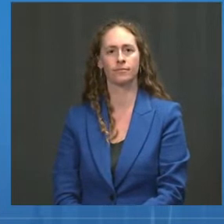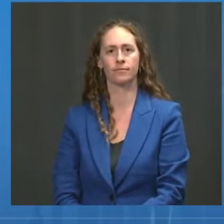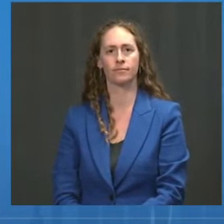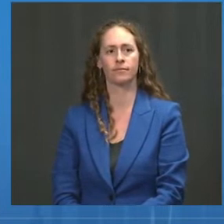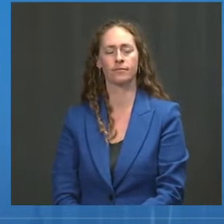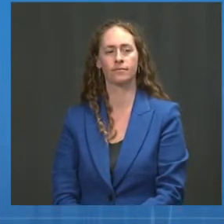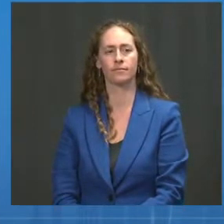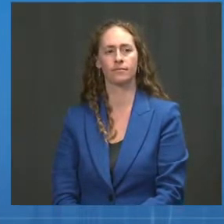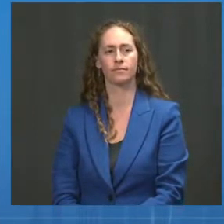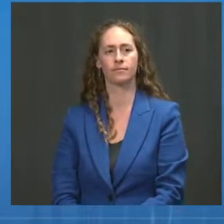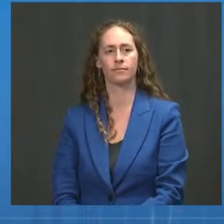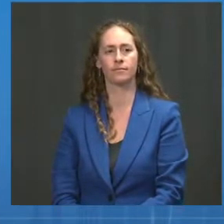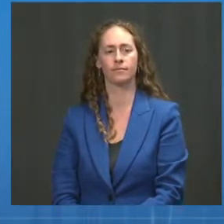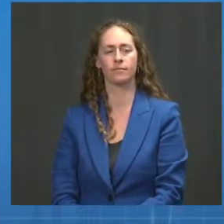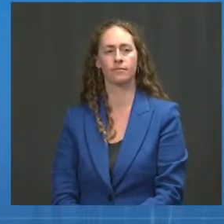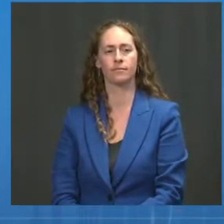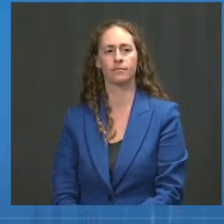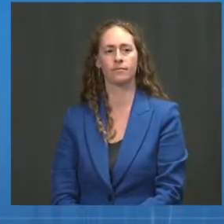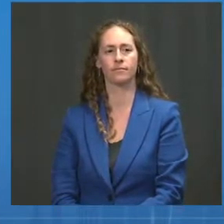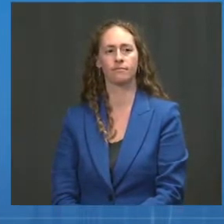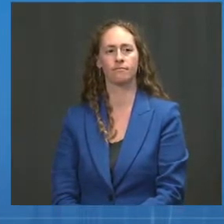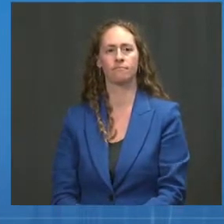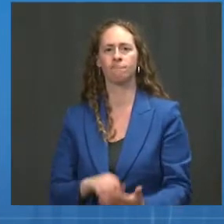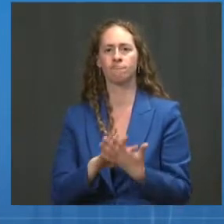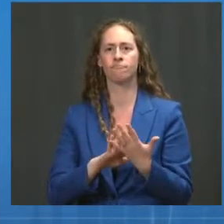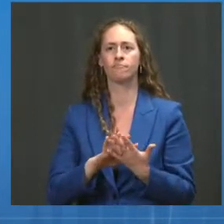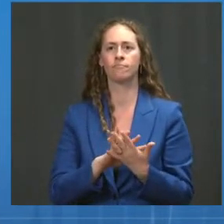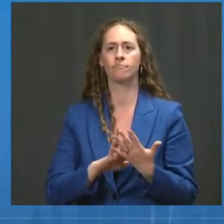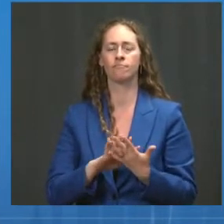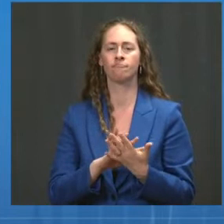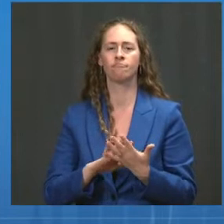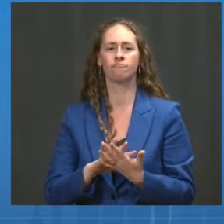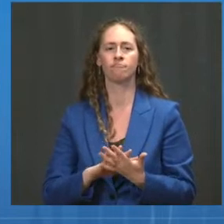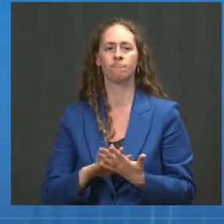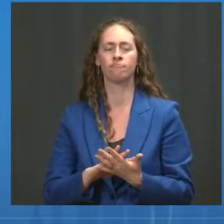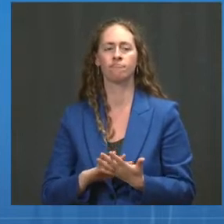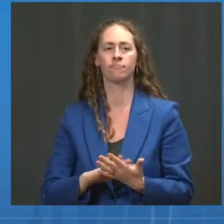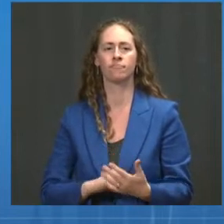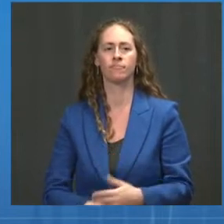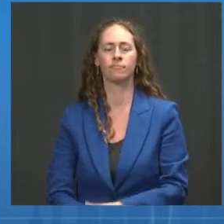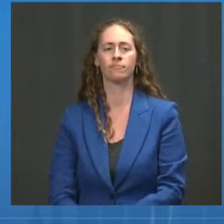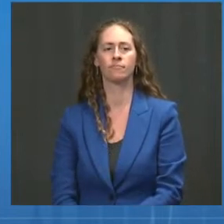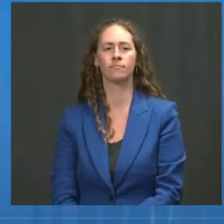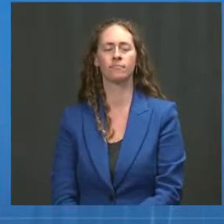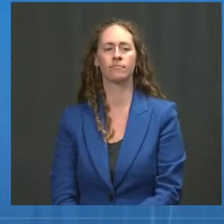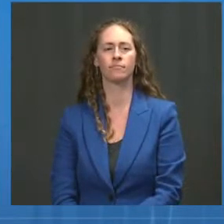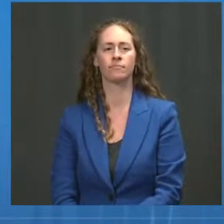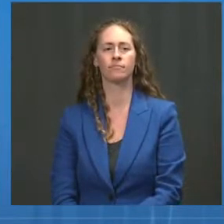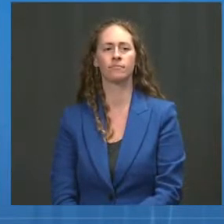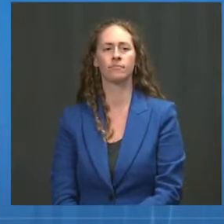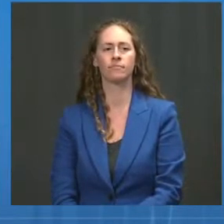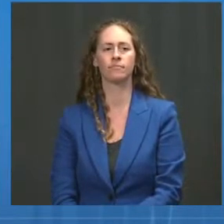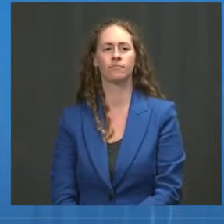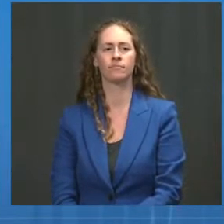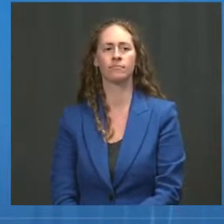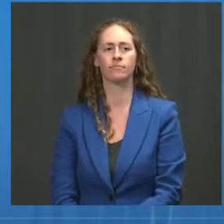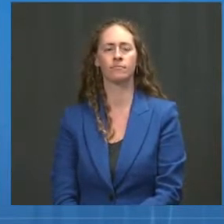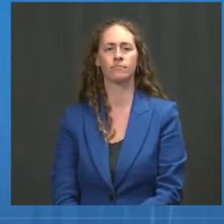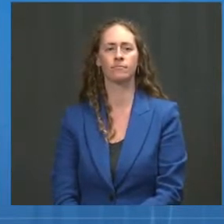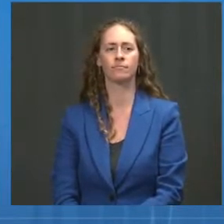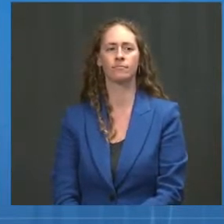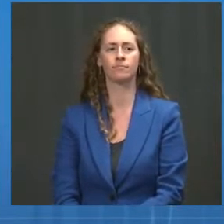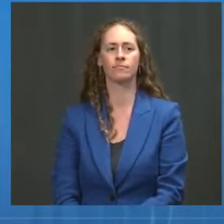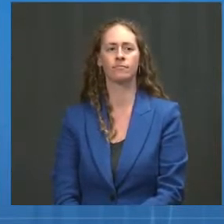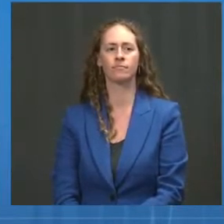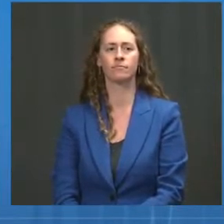little bit to do with the rationale here. So do you have any evidence from the U.S. or from other countries that waning immunity is playing a